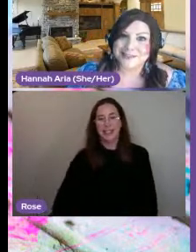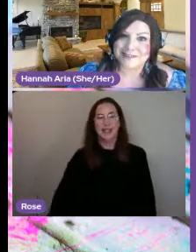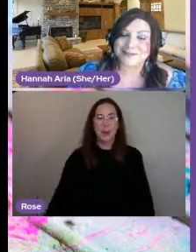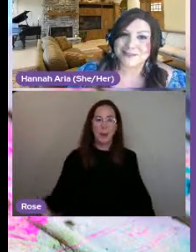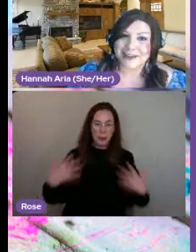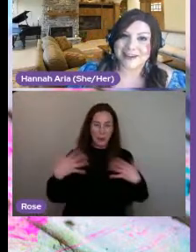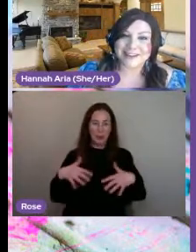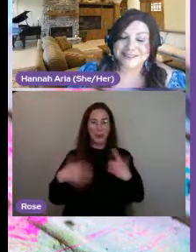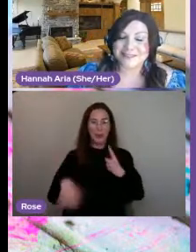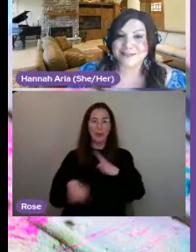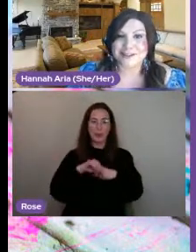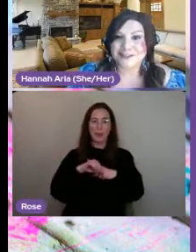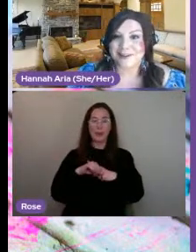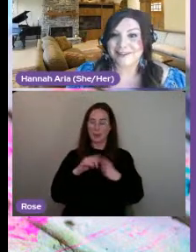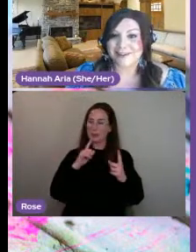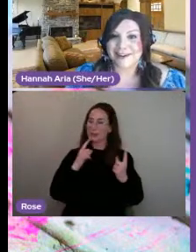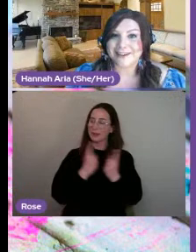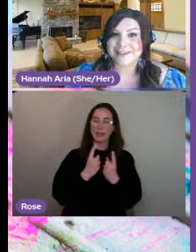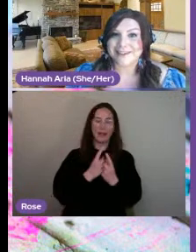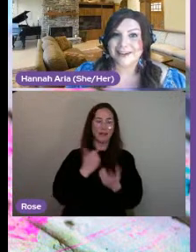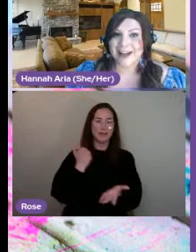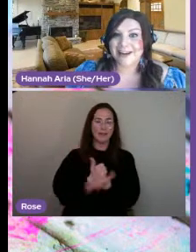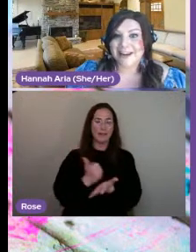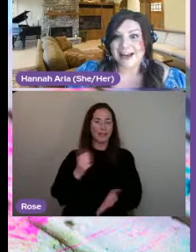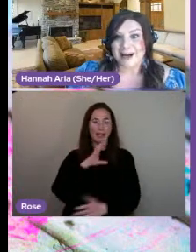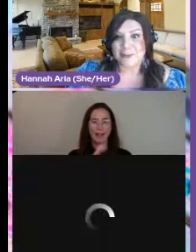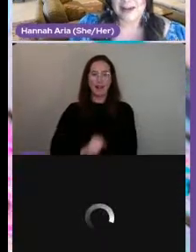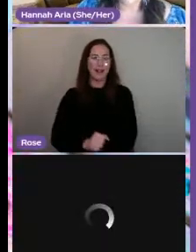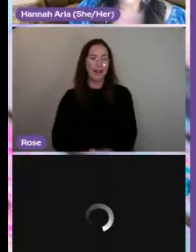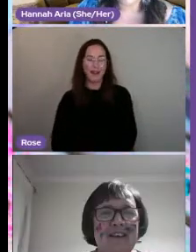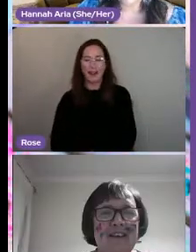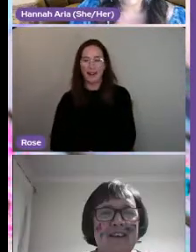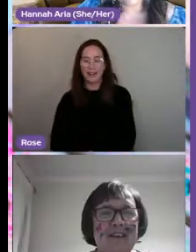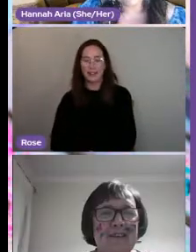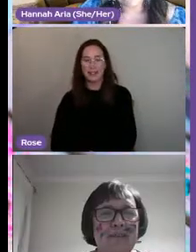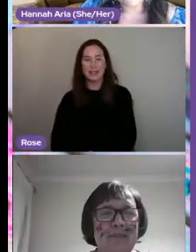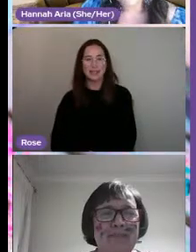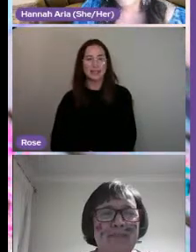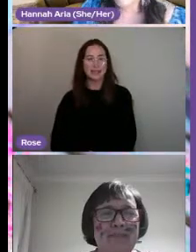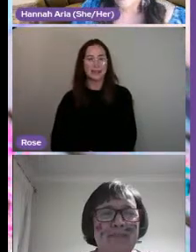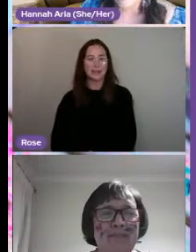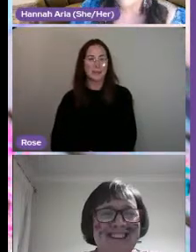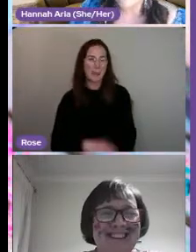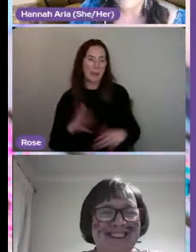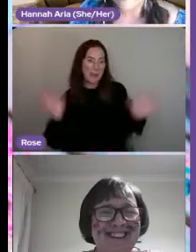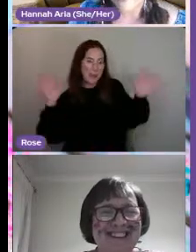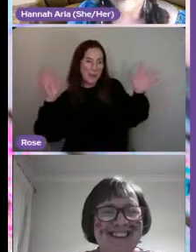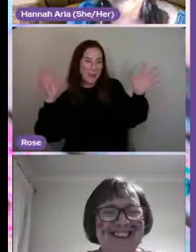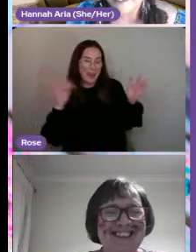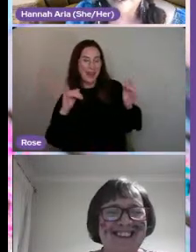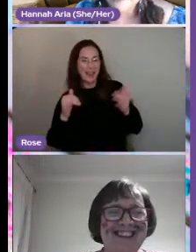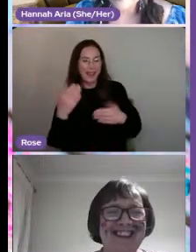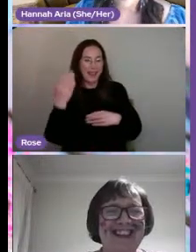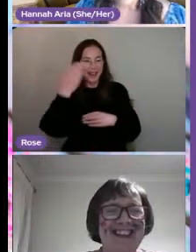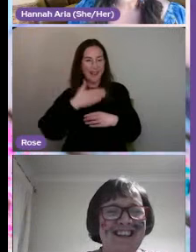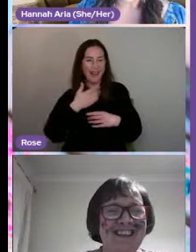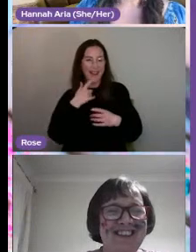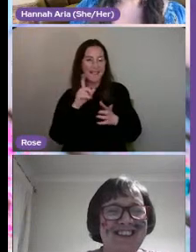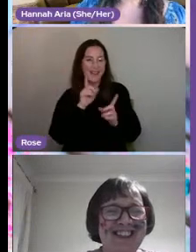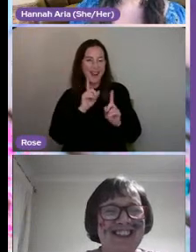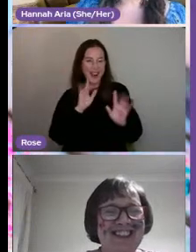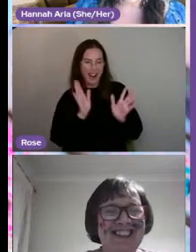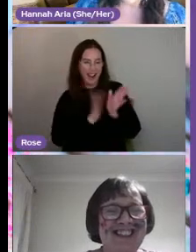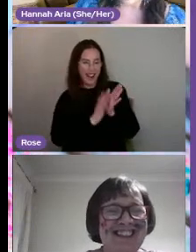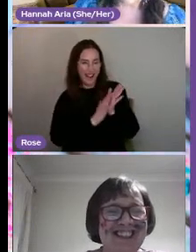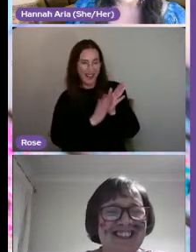powerful stuff, wasn't it? He's such a great guy. And now we have our cover girl, Sam, joining us. Sam,